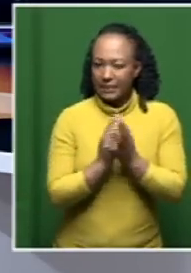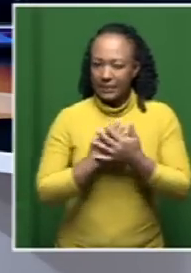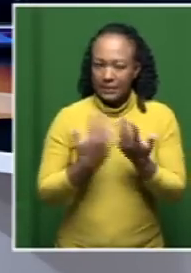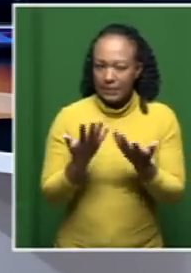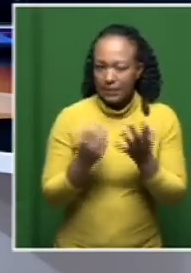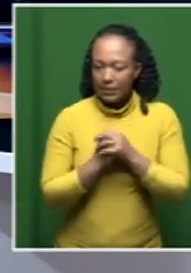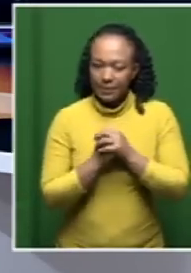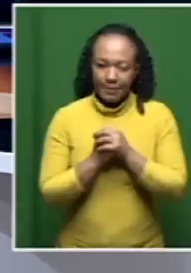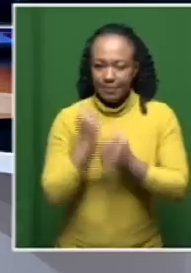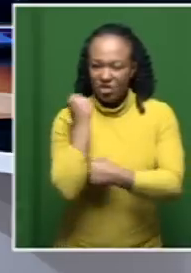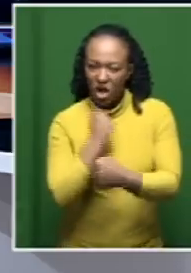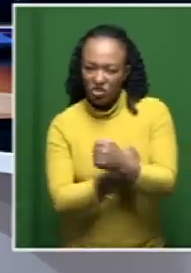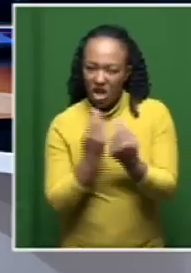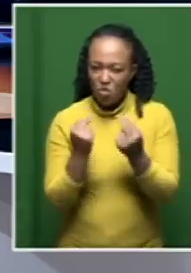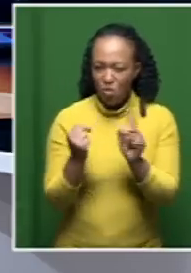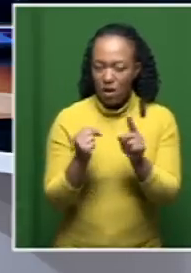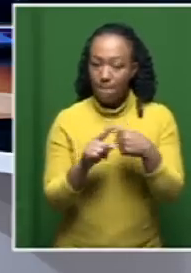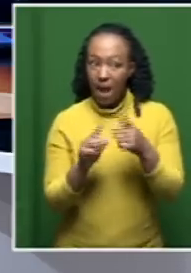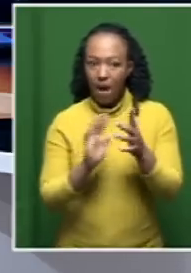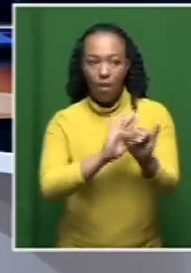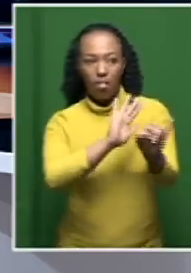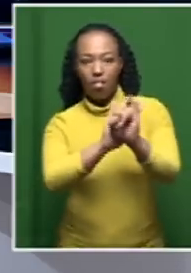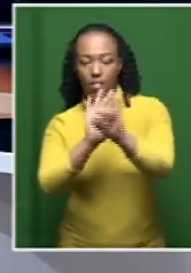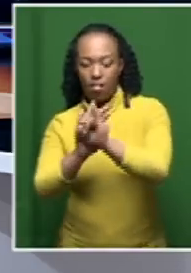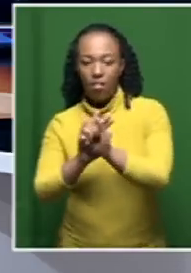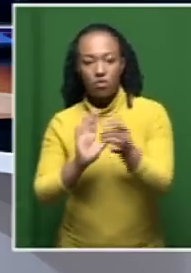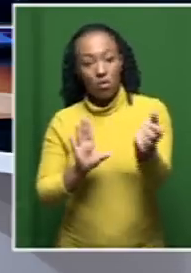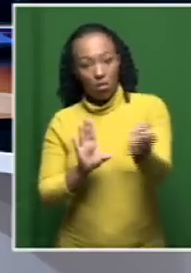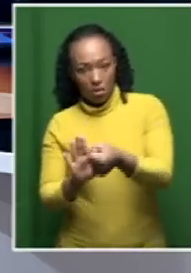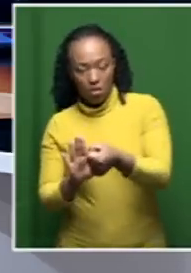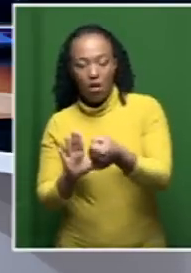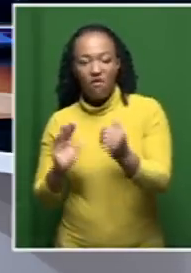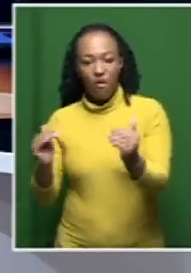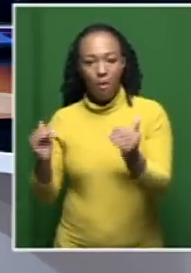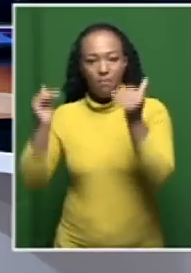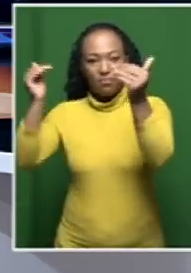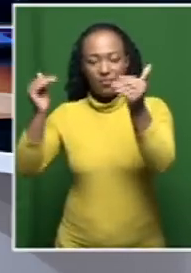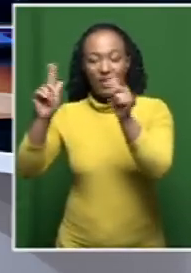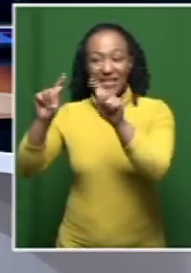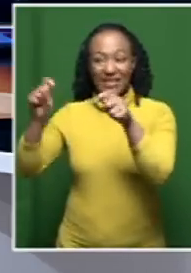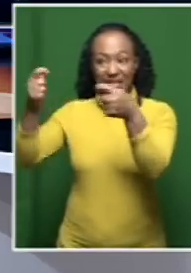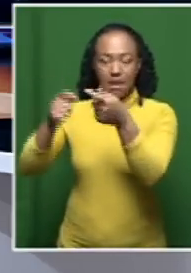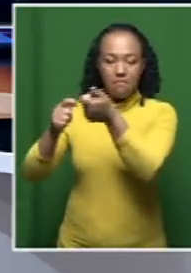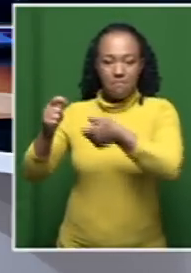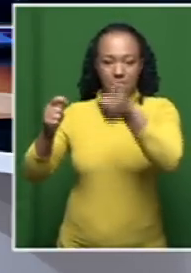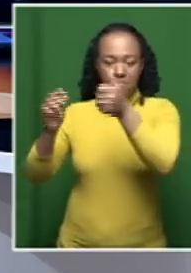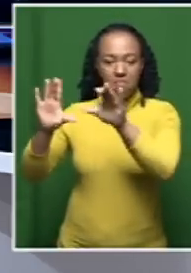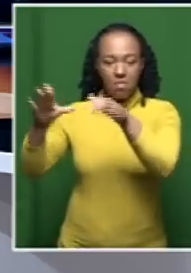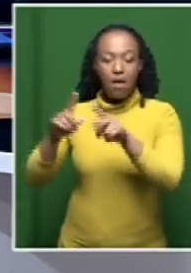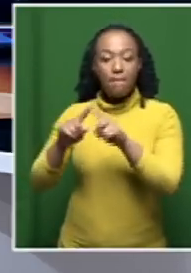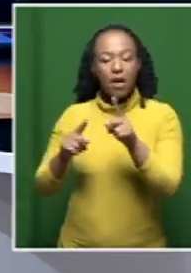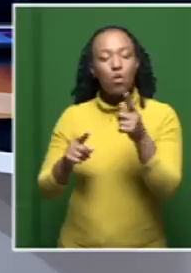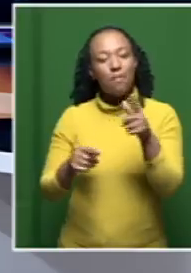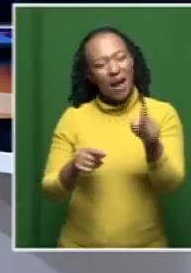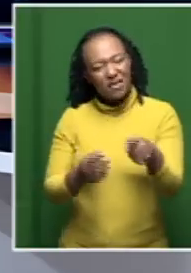structure and how many of those players he would identify to promote to the senior team. But, that being said, we still need to sign